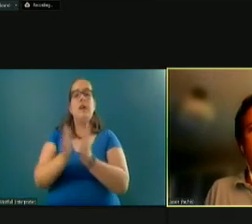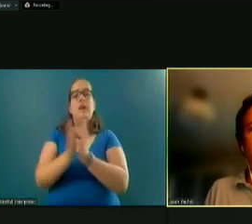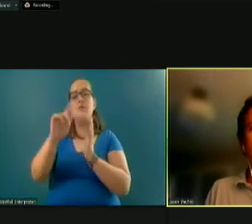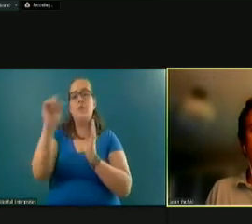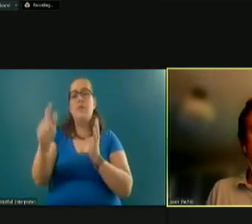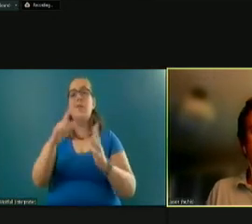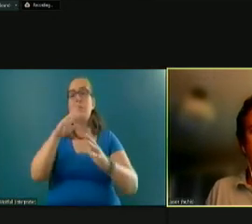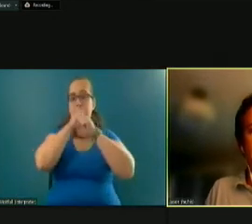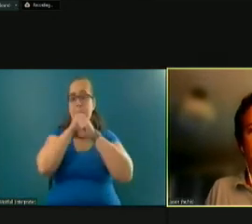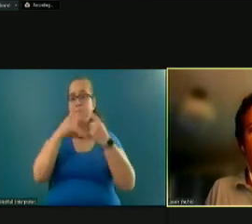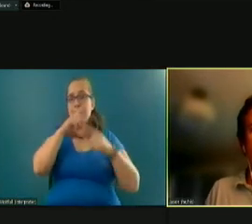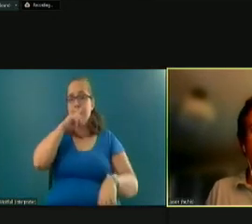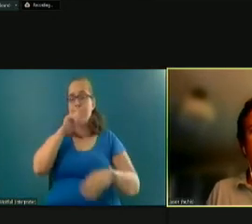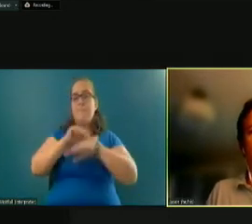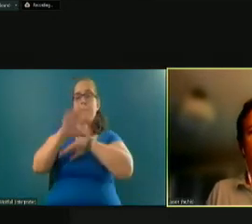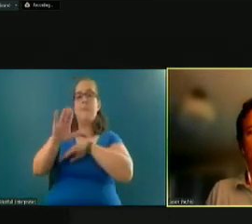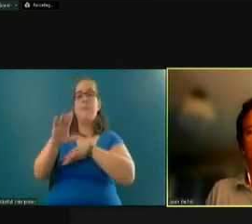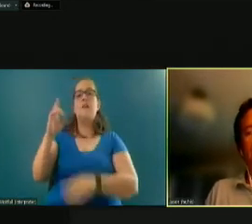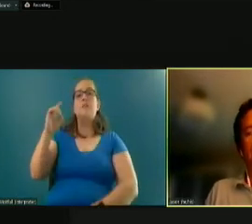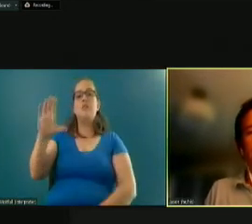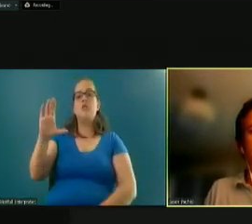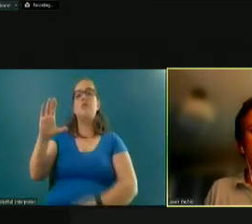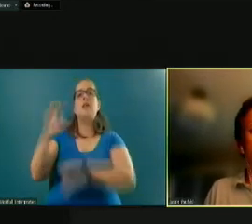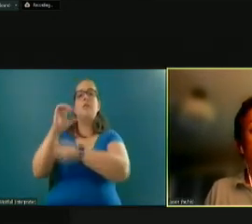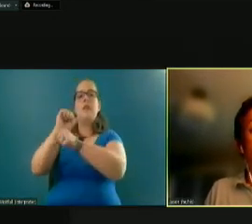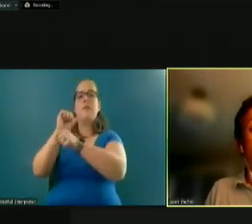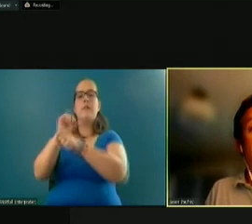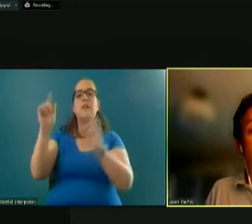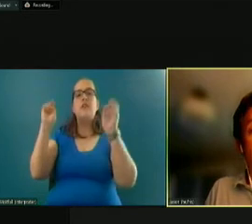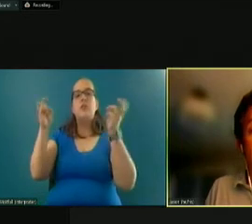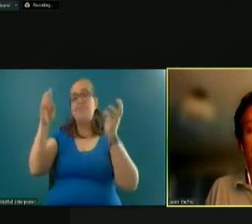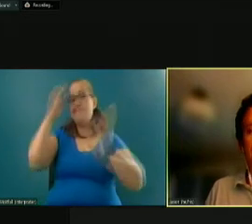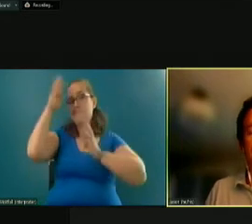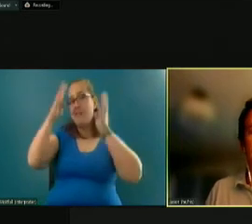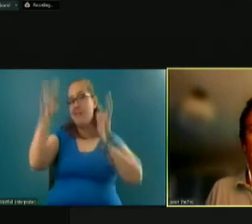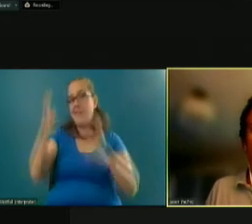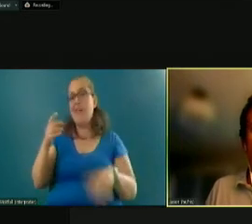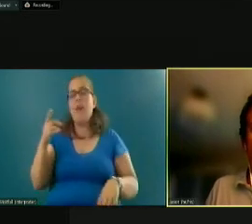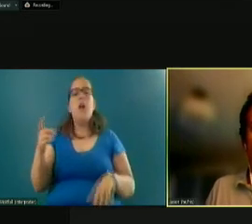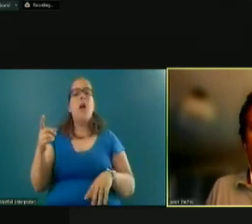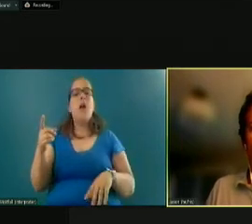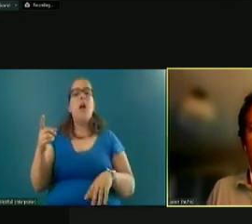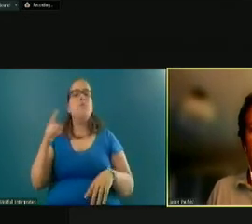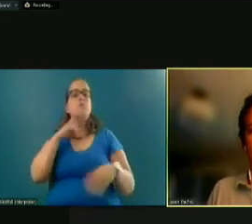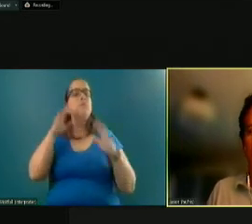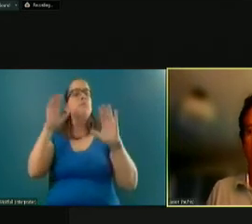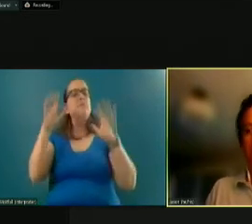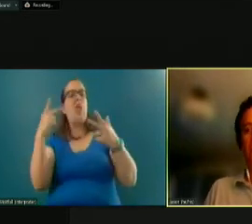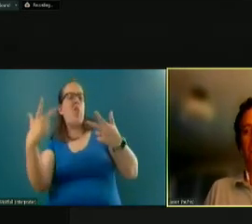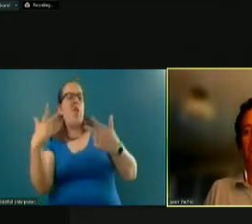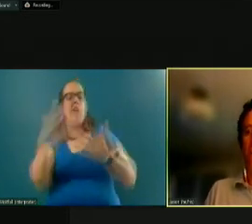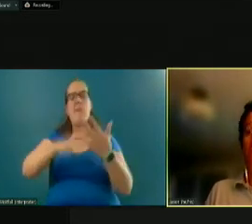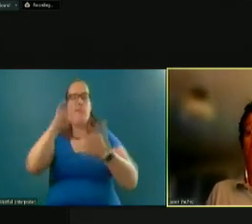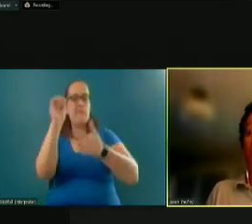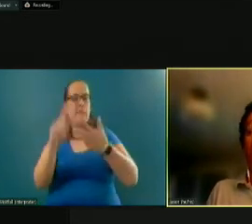a question anonymously submitted by a Deschutes County employee on the topic of innovation. It is a three-part question technically.